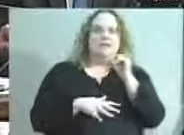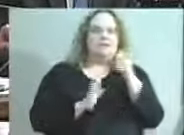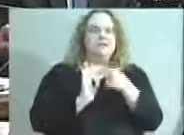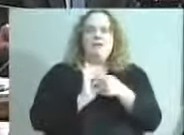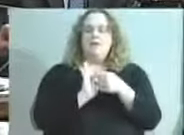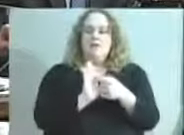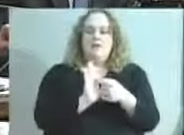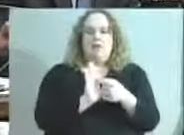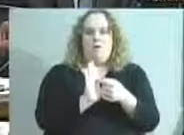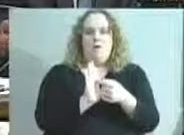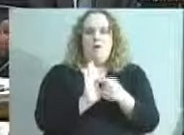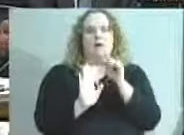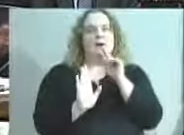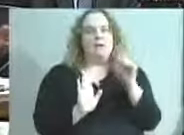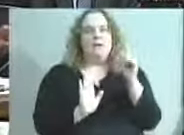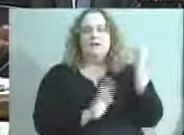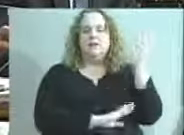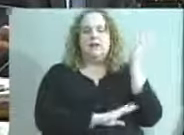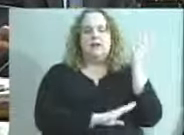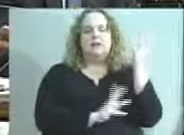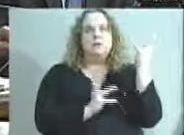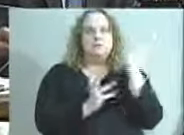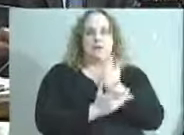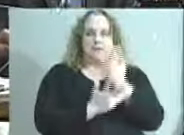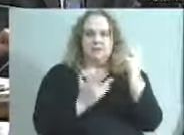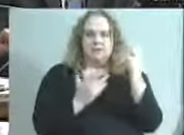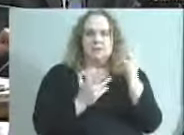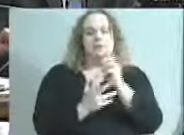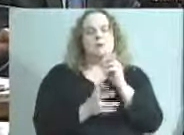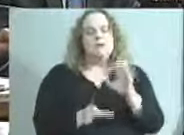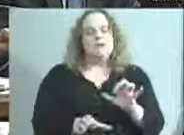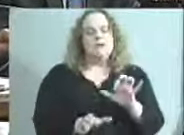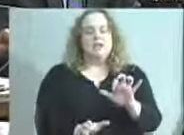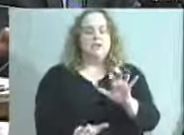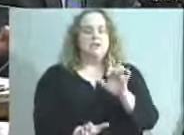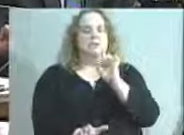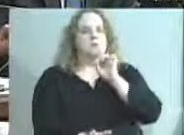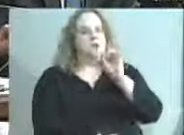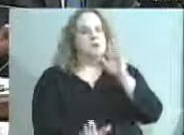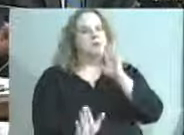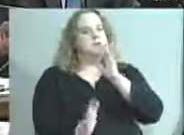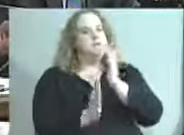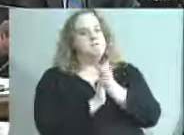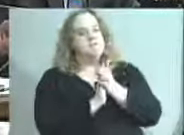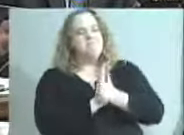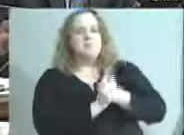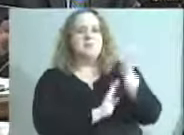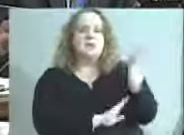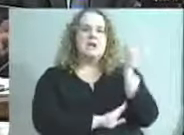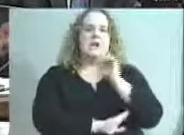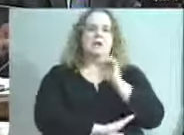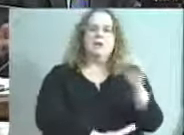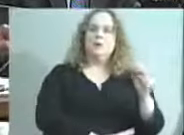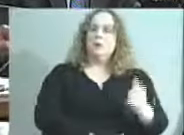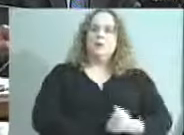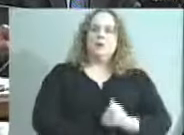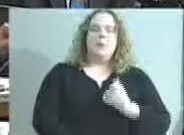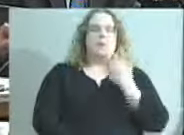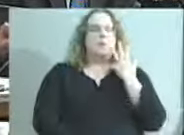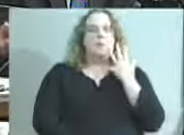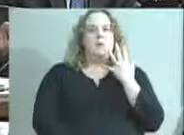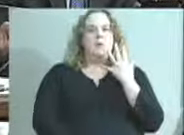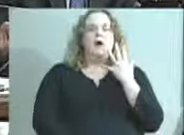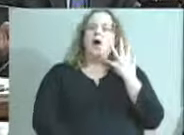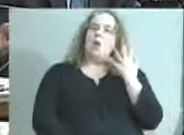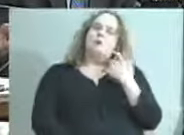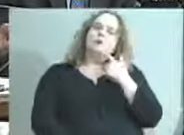show. It didn't show at all. So he did a fantastic presentation, and I was just really, really blown away by that. And I just